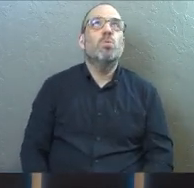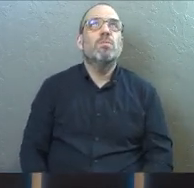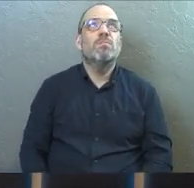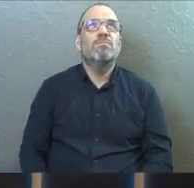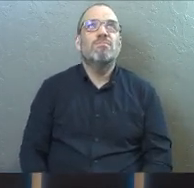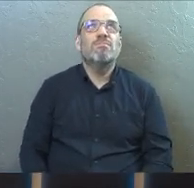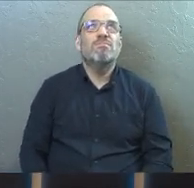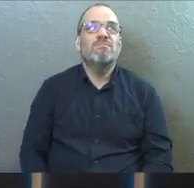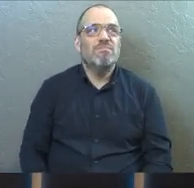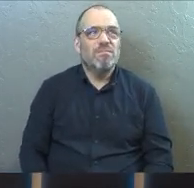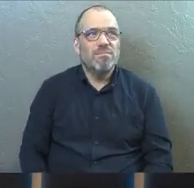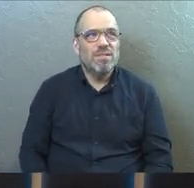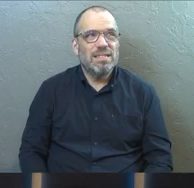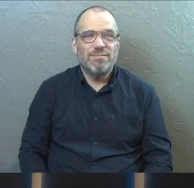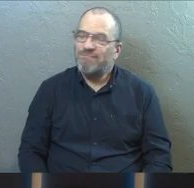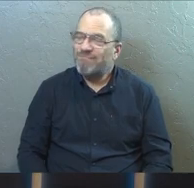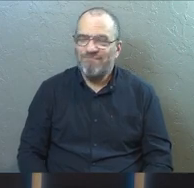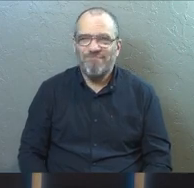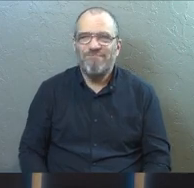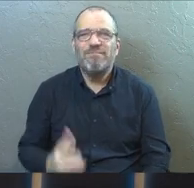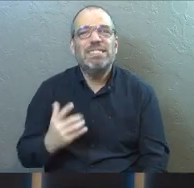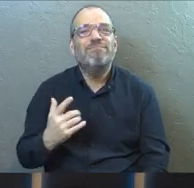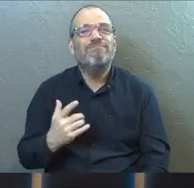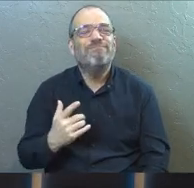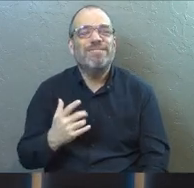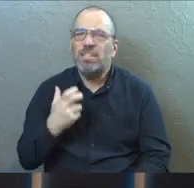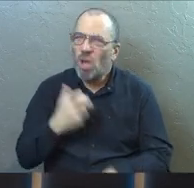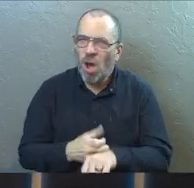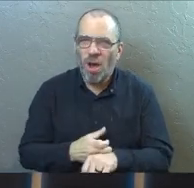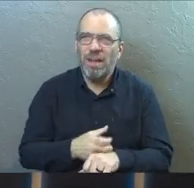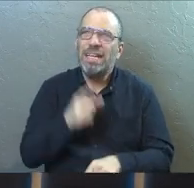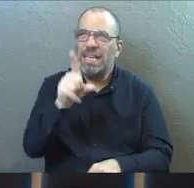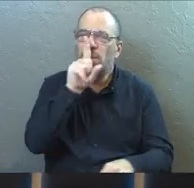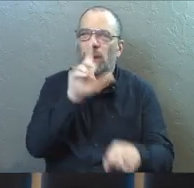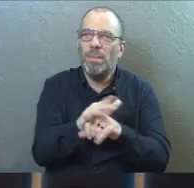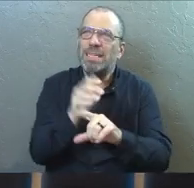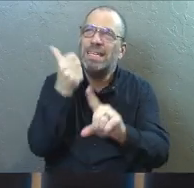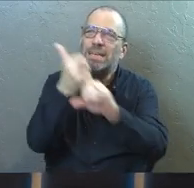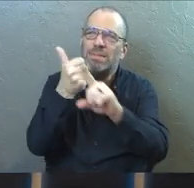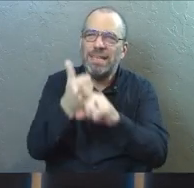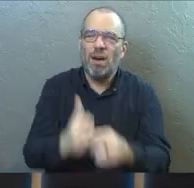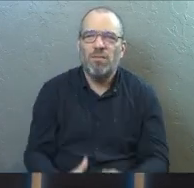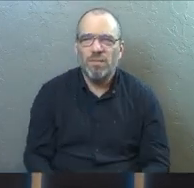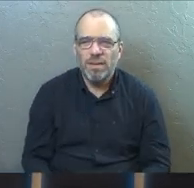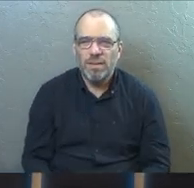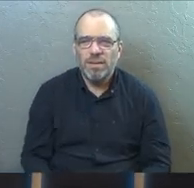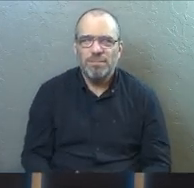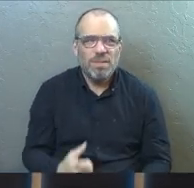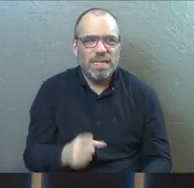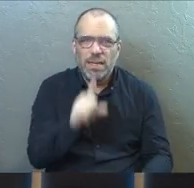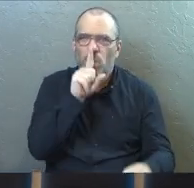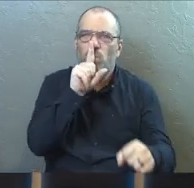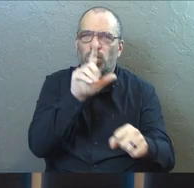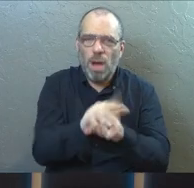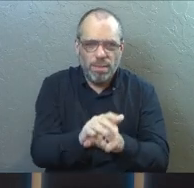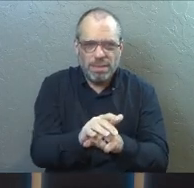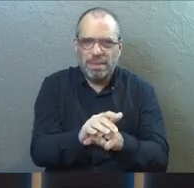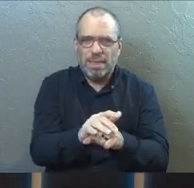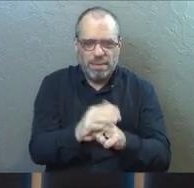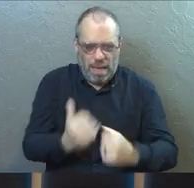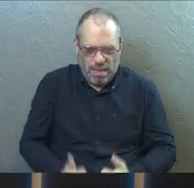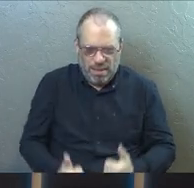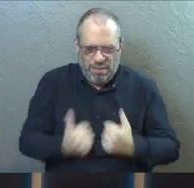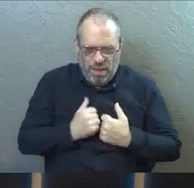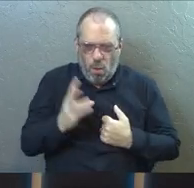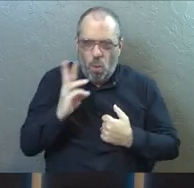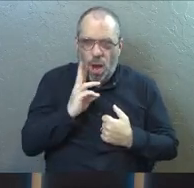doesn't guarantee you a pain-free life. He guarantees you himself. God guarantees you the streams of